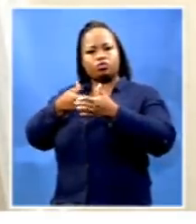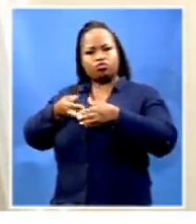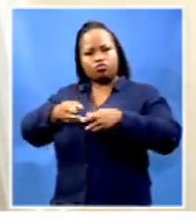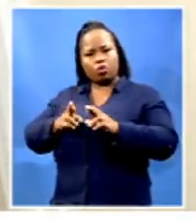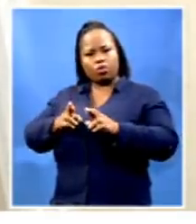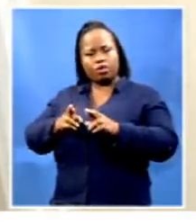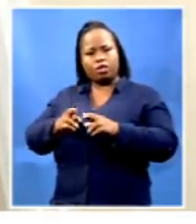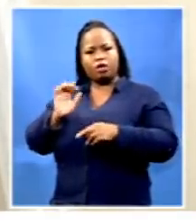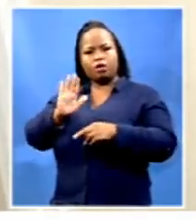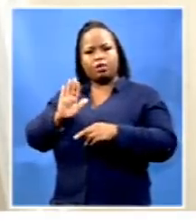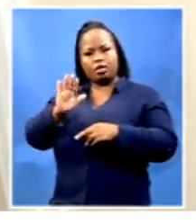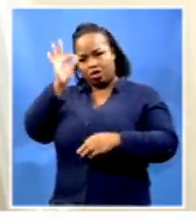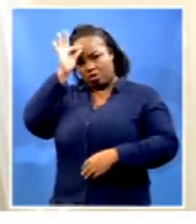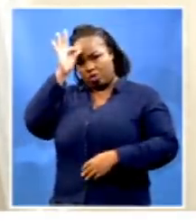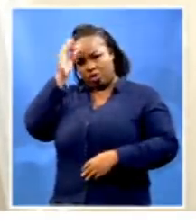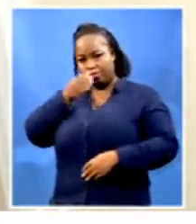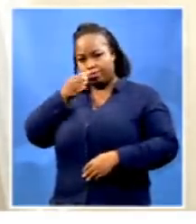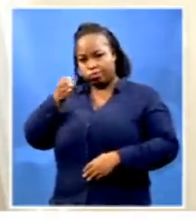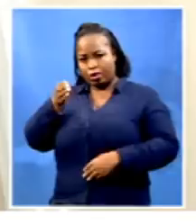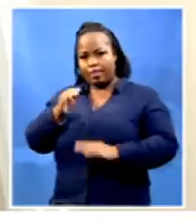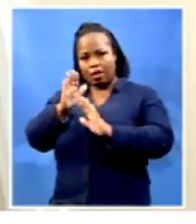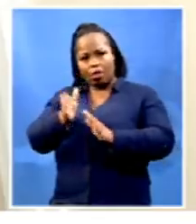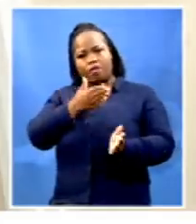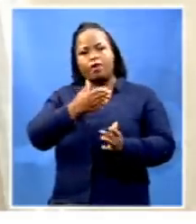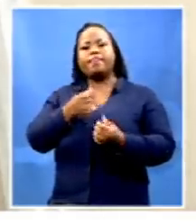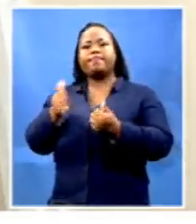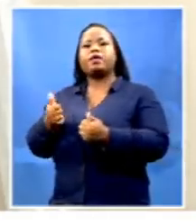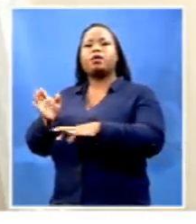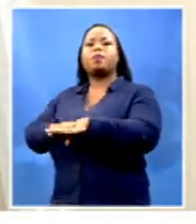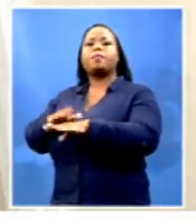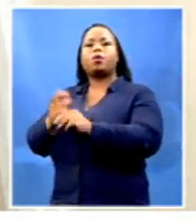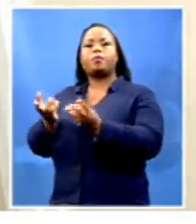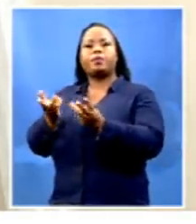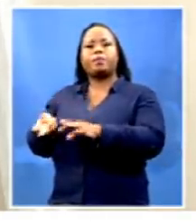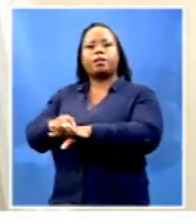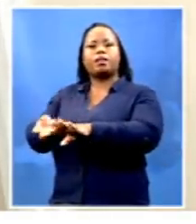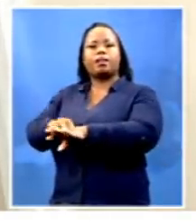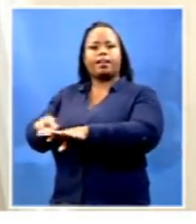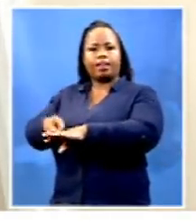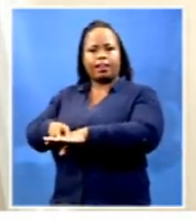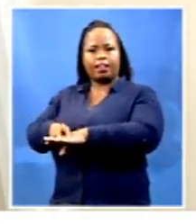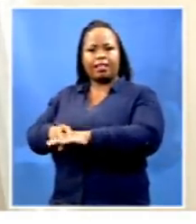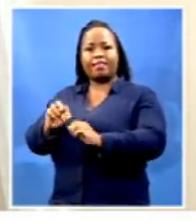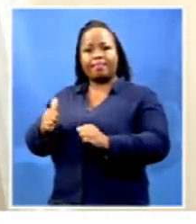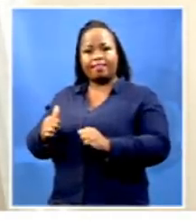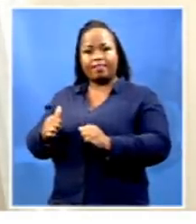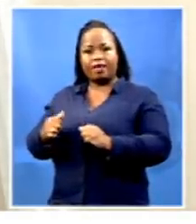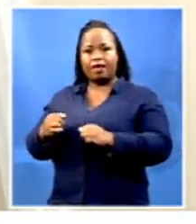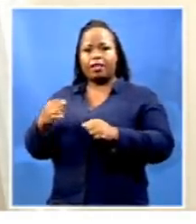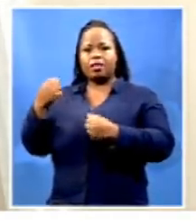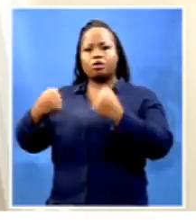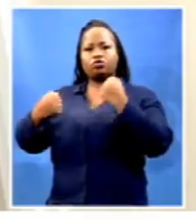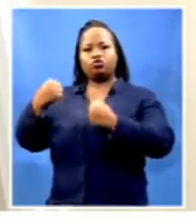blocks. That's when it was hit by a truck coming